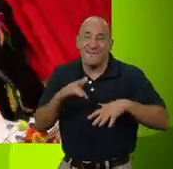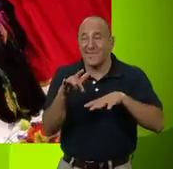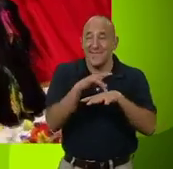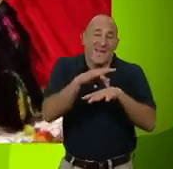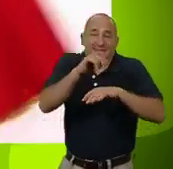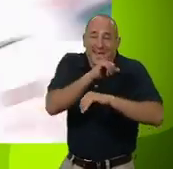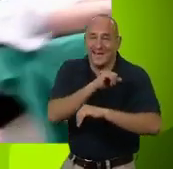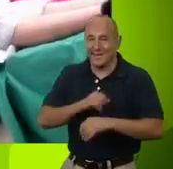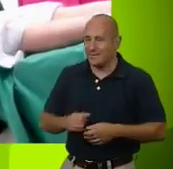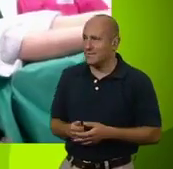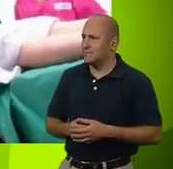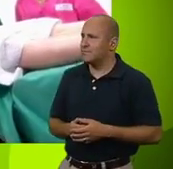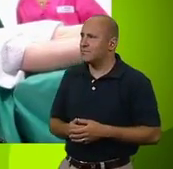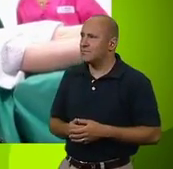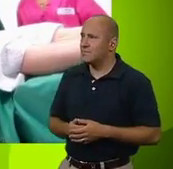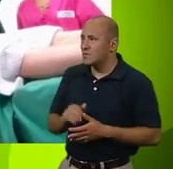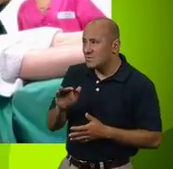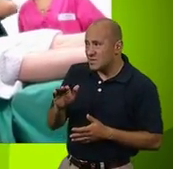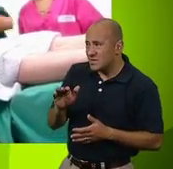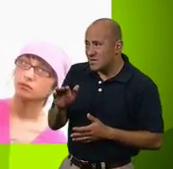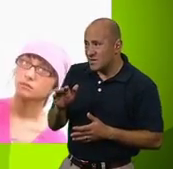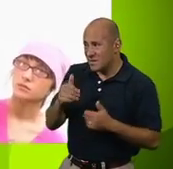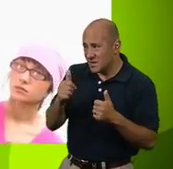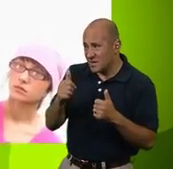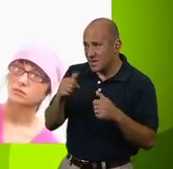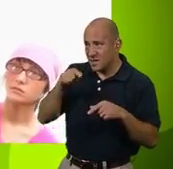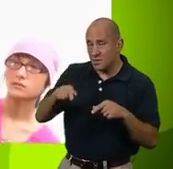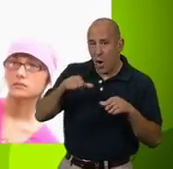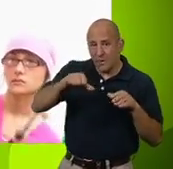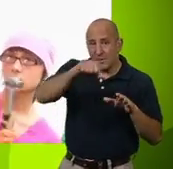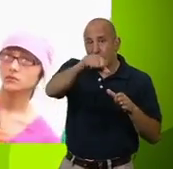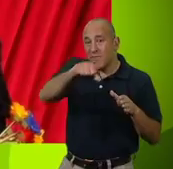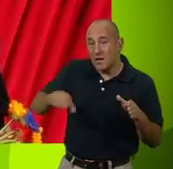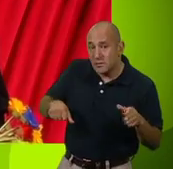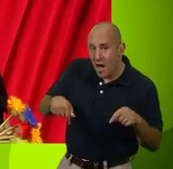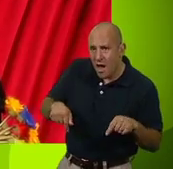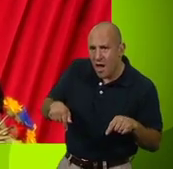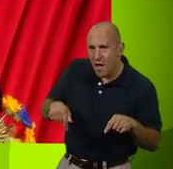darling. Excuse me. That's all well and good, but this is an operating theatre.